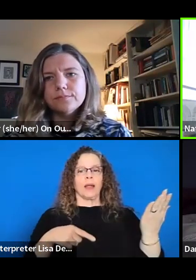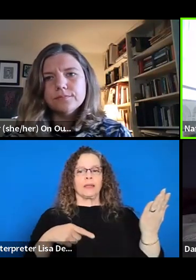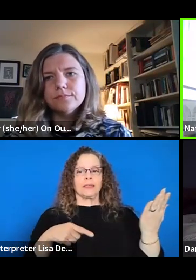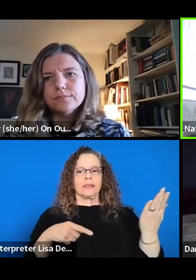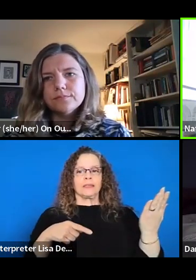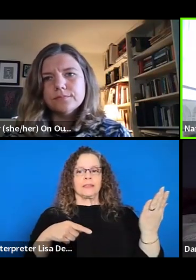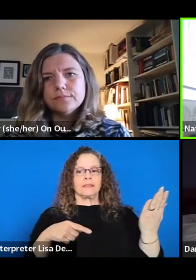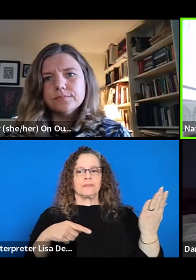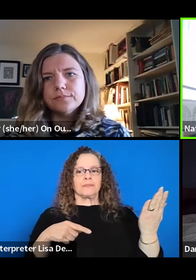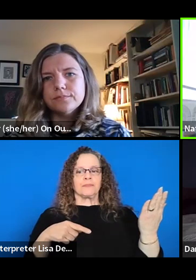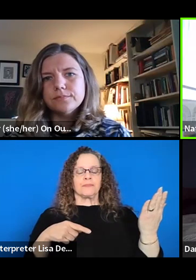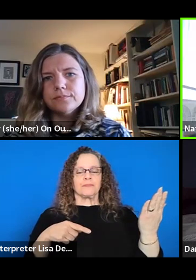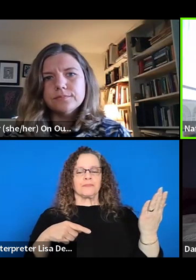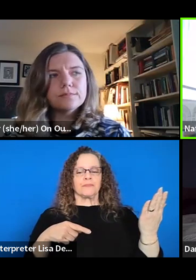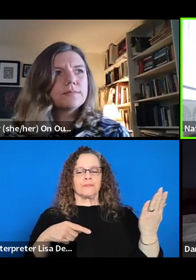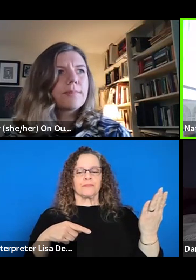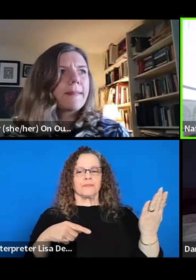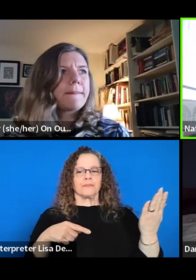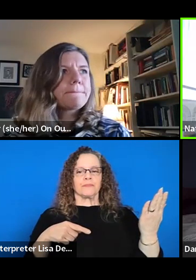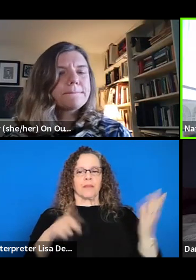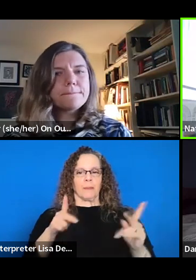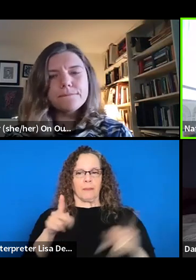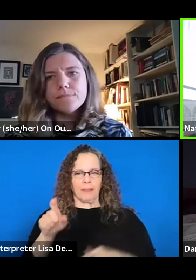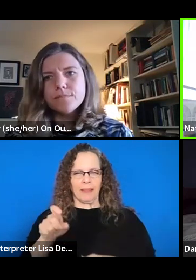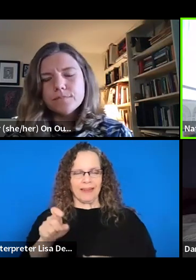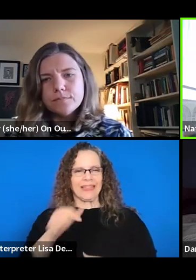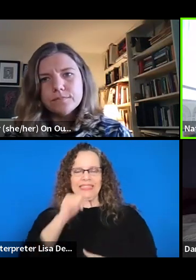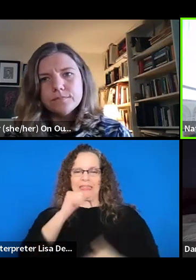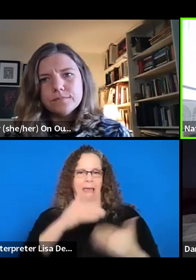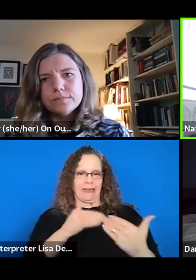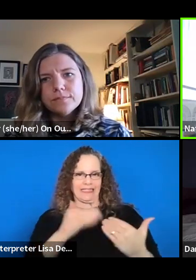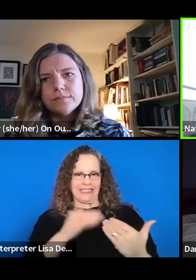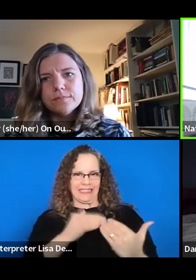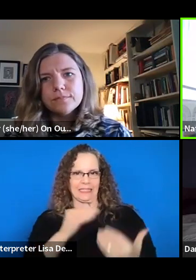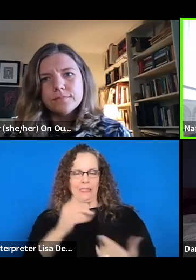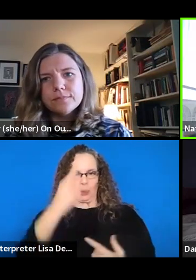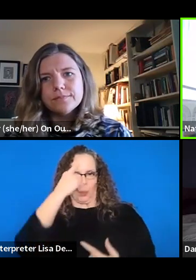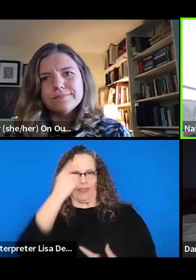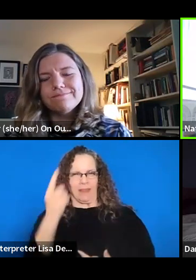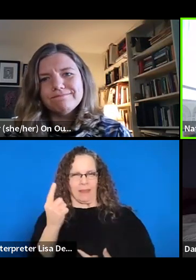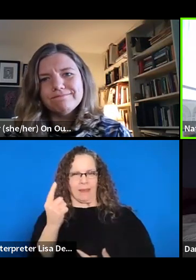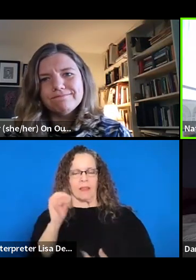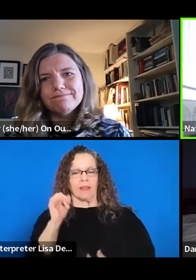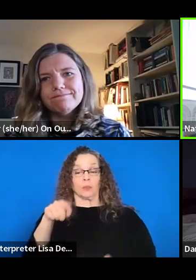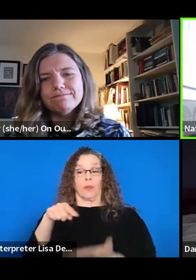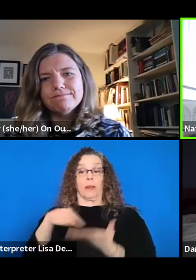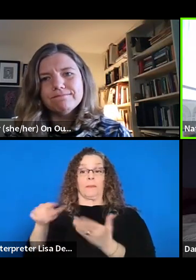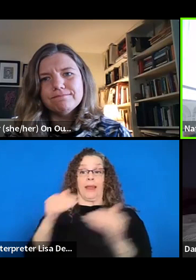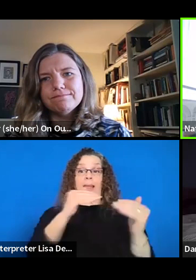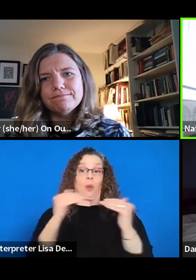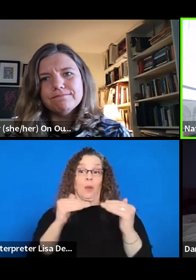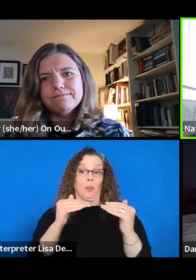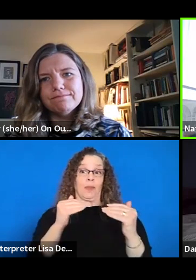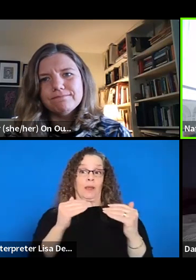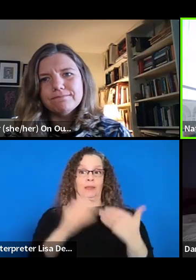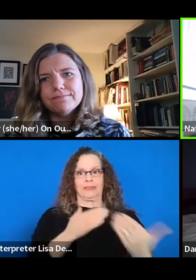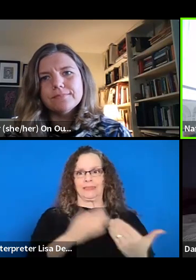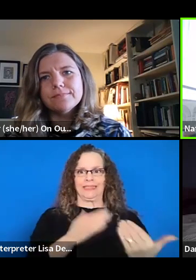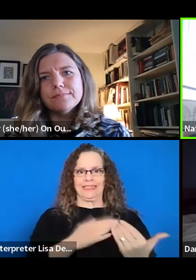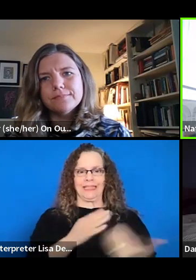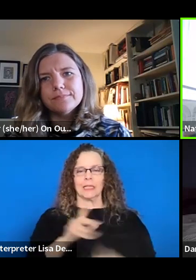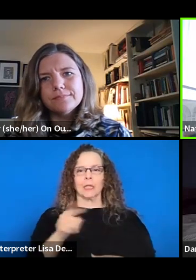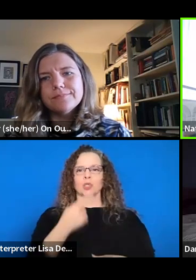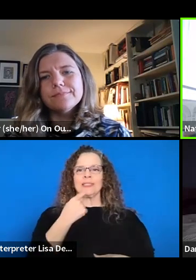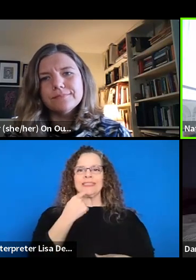not as easy and is perhaps the reason why the Equal Pay Act is so ineffectual, which is like just saying a title and a